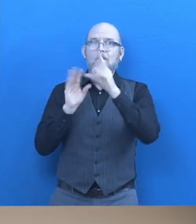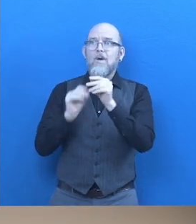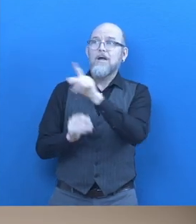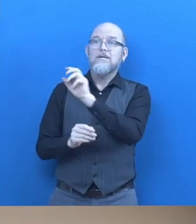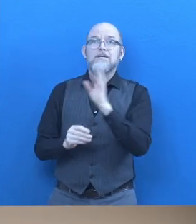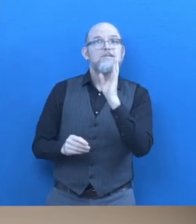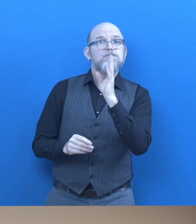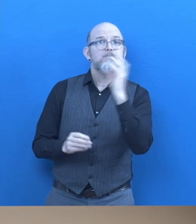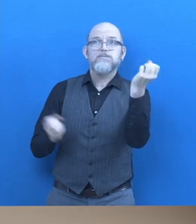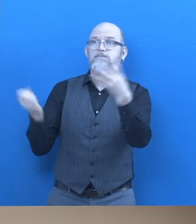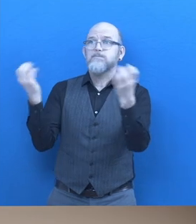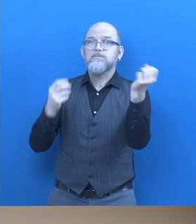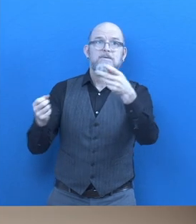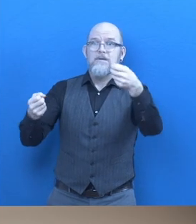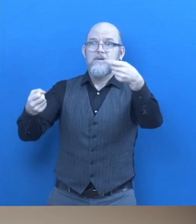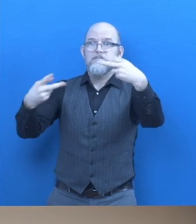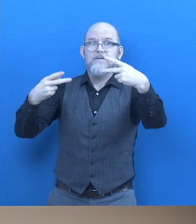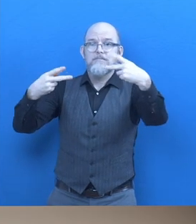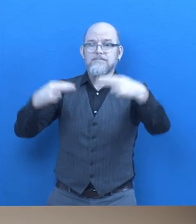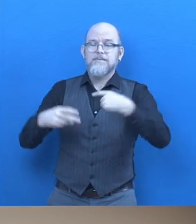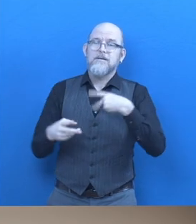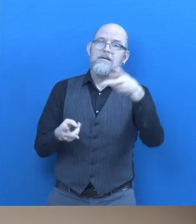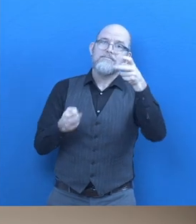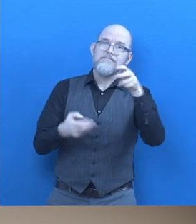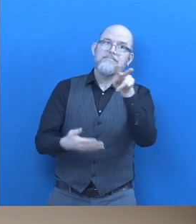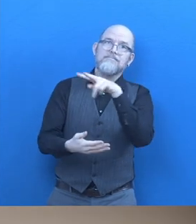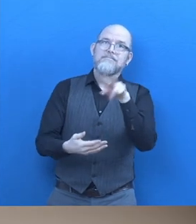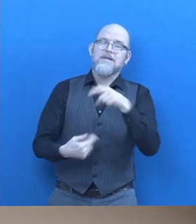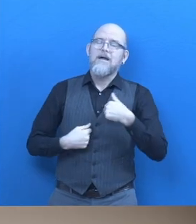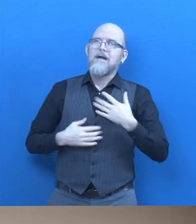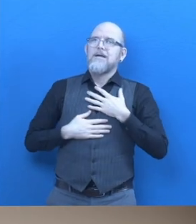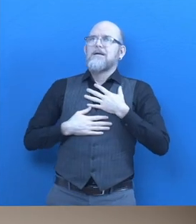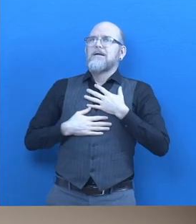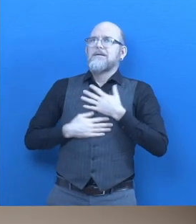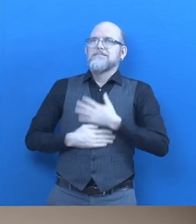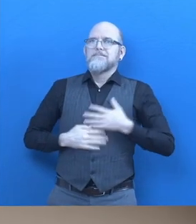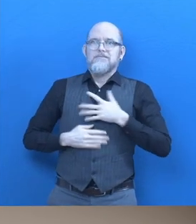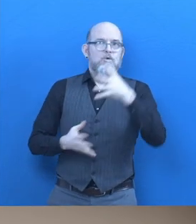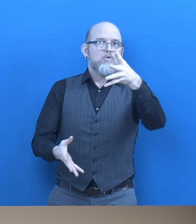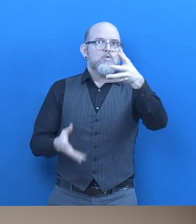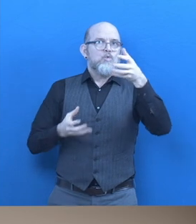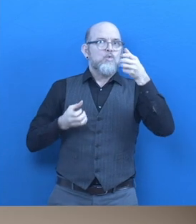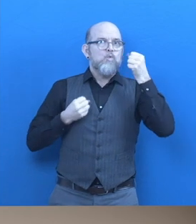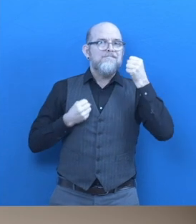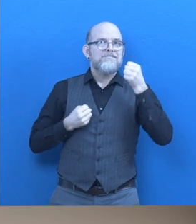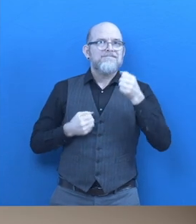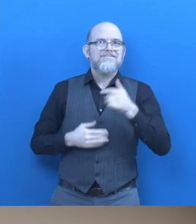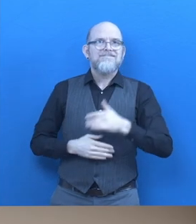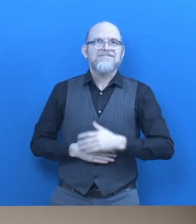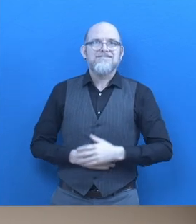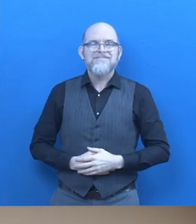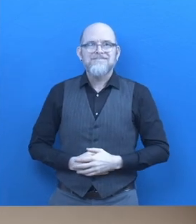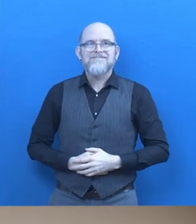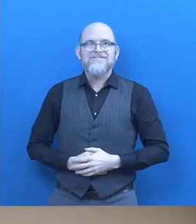we can help us get information at We've been able to use the information We've been to use the same